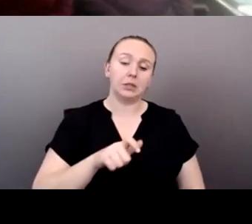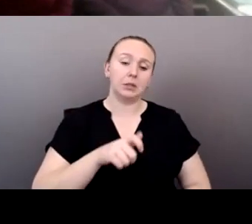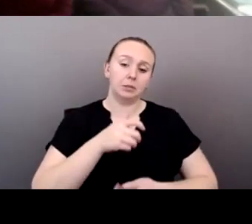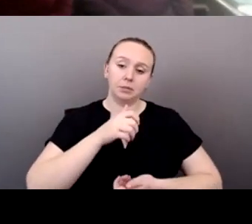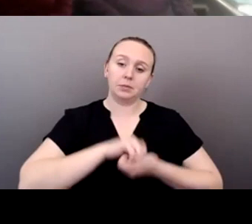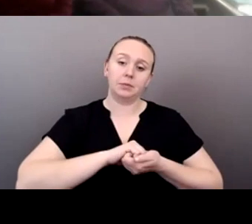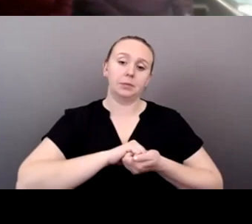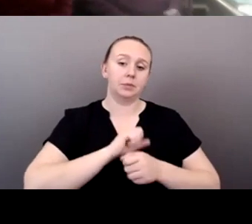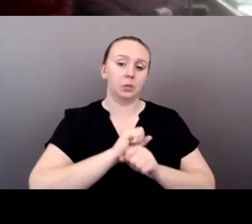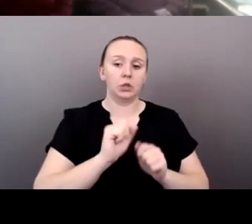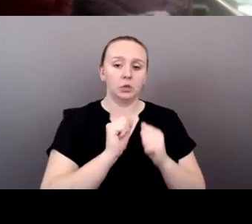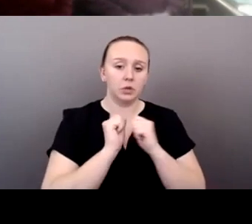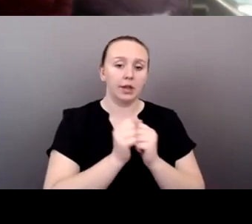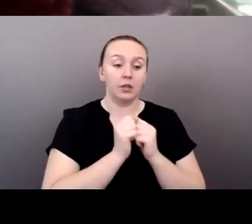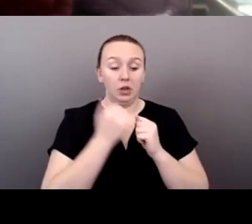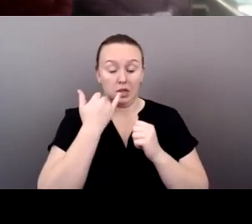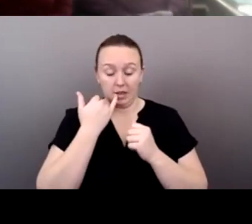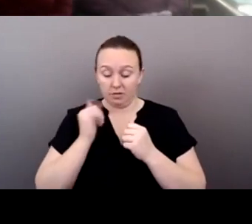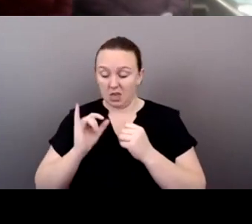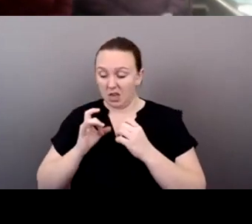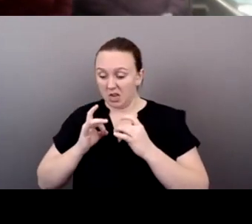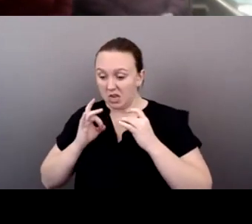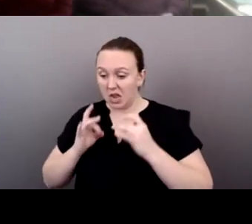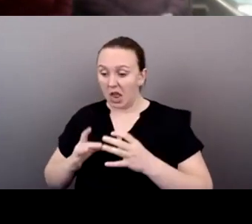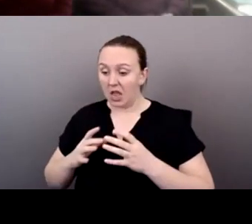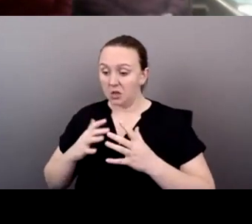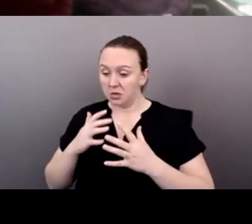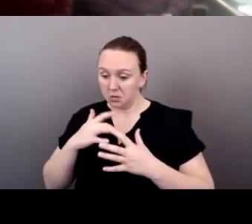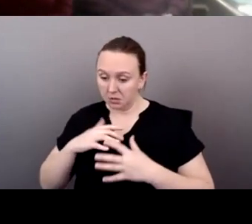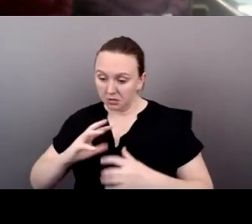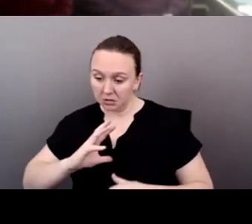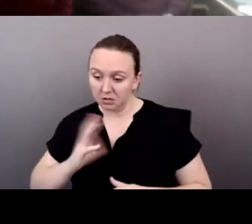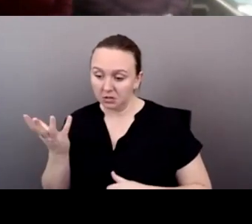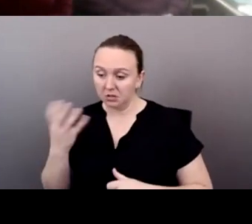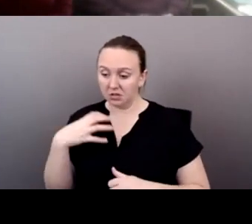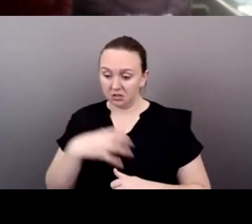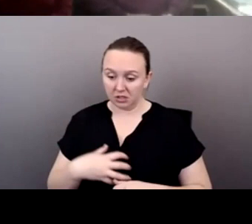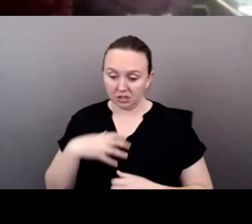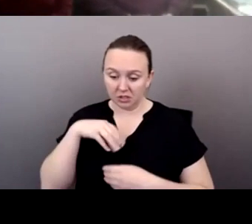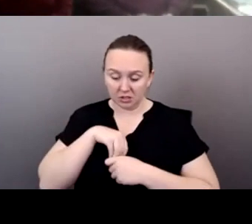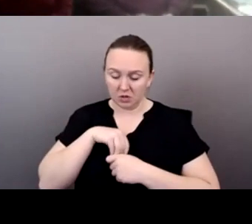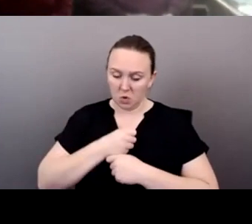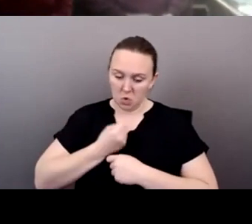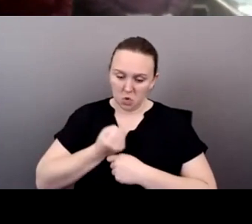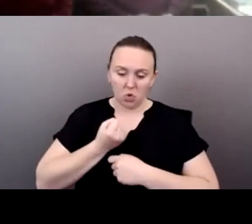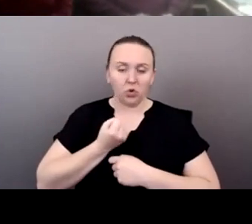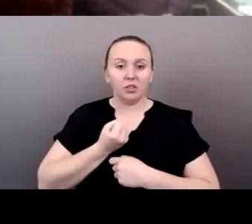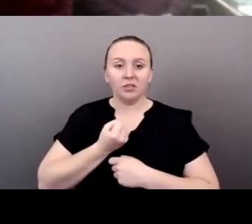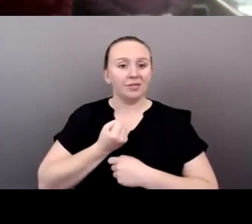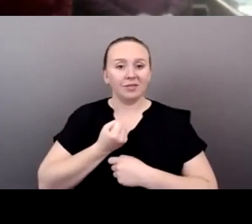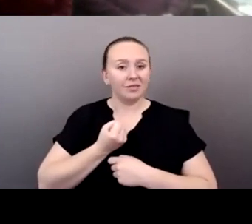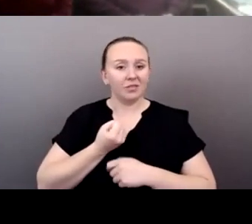if we, if we hold that hatred and animosity in our heart, then we can't go further. We can't, we can't go, we can't do